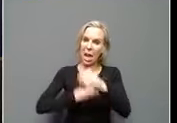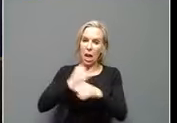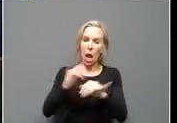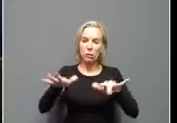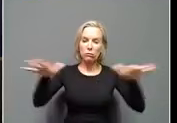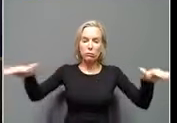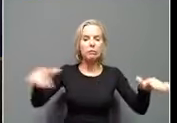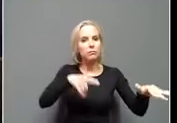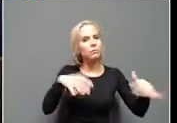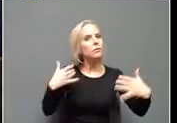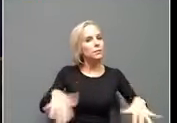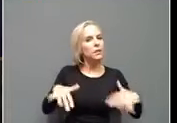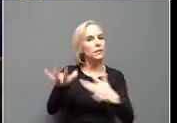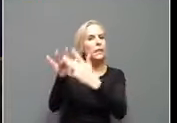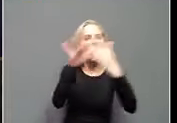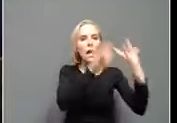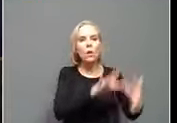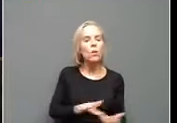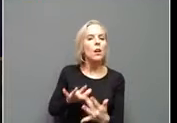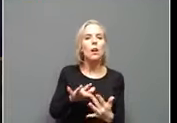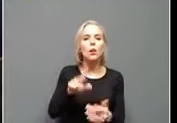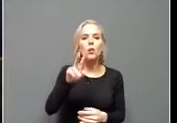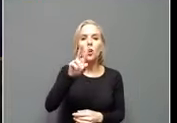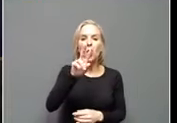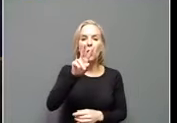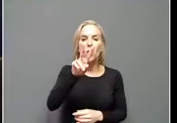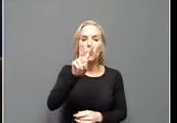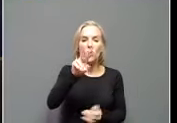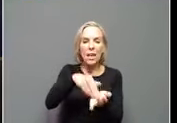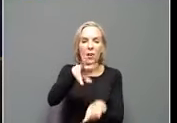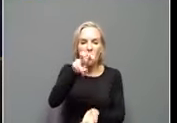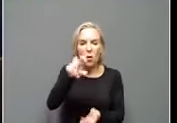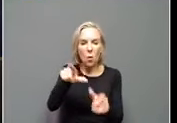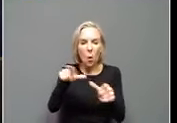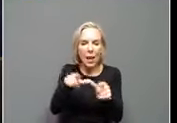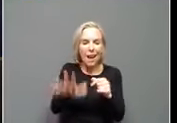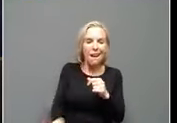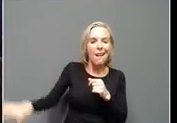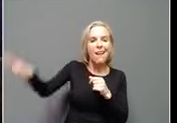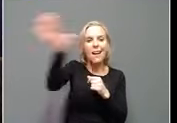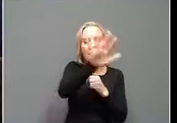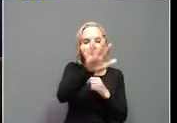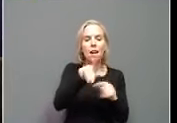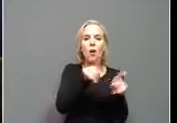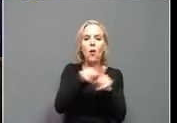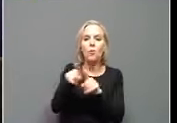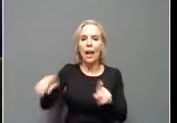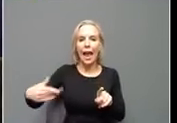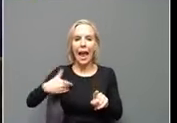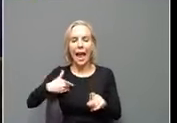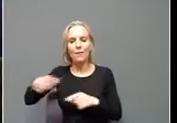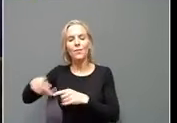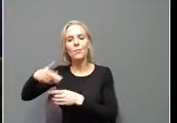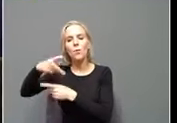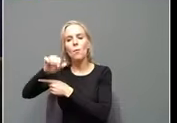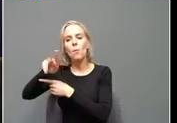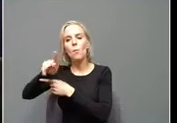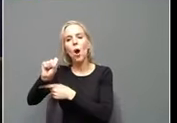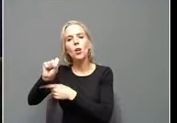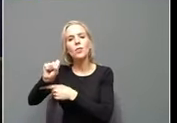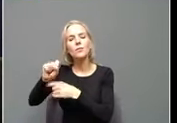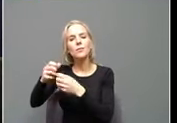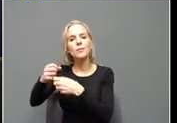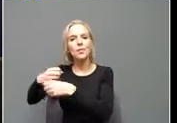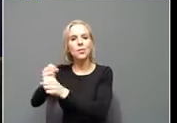network of more than 2,200 locations and 18 additional parts distribution centers across four continents.